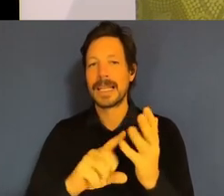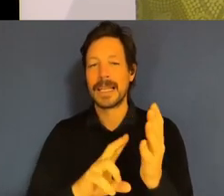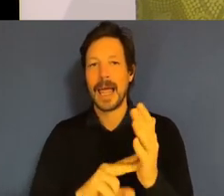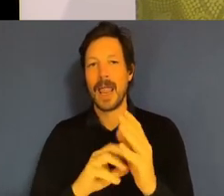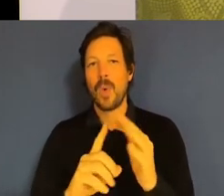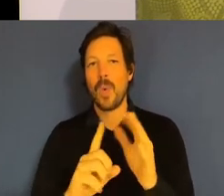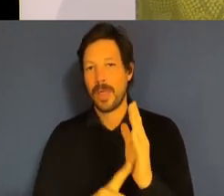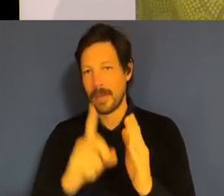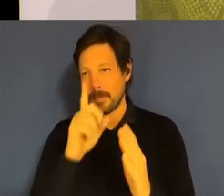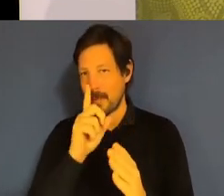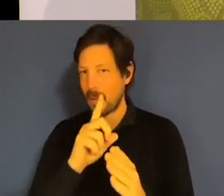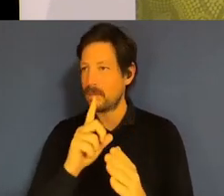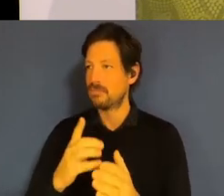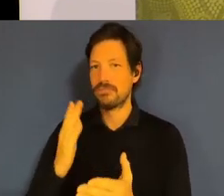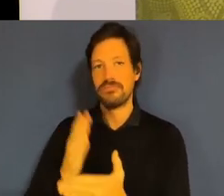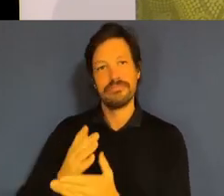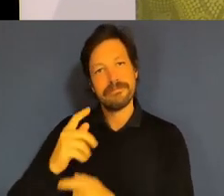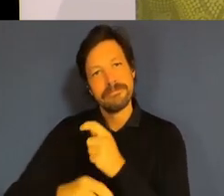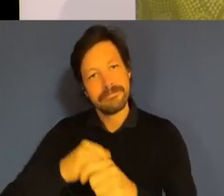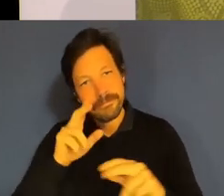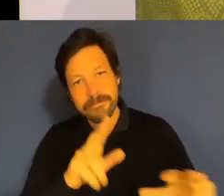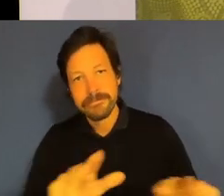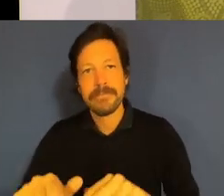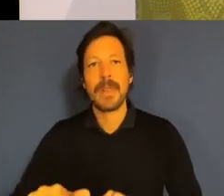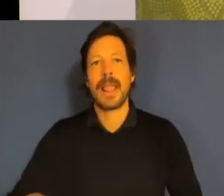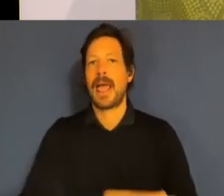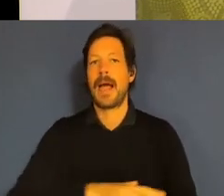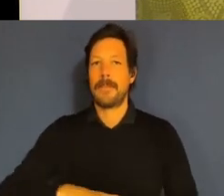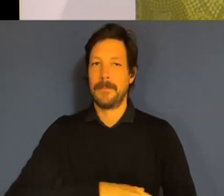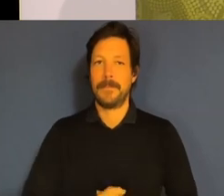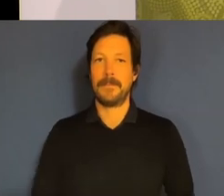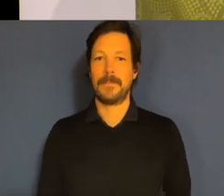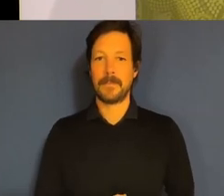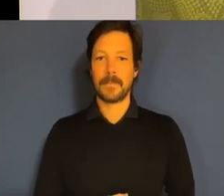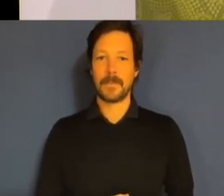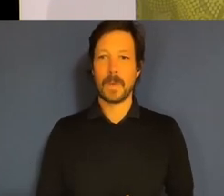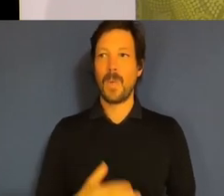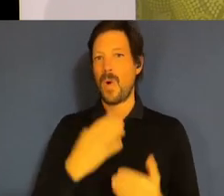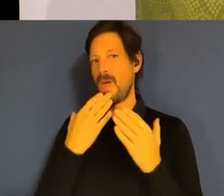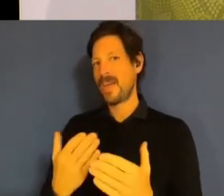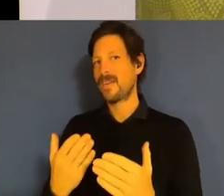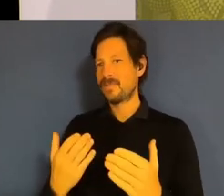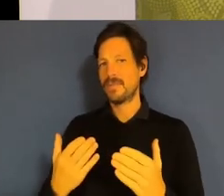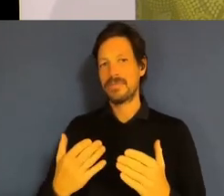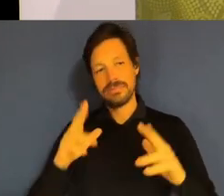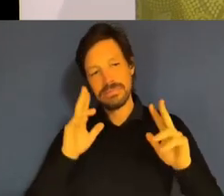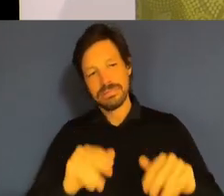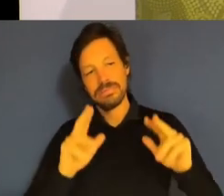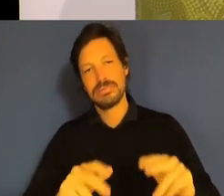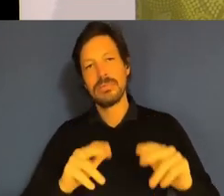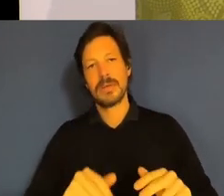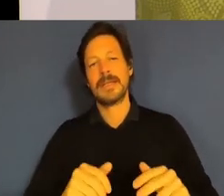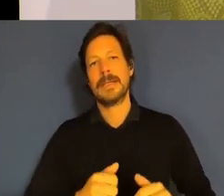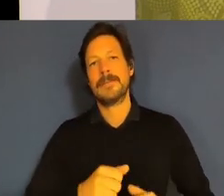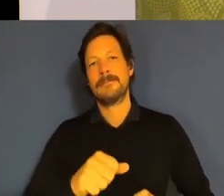land, and I thank them very much for their custodianship and care for country. I also extend that